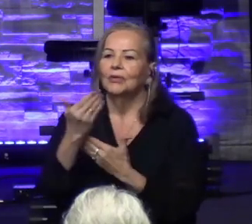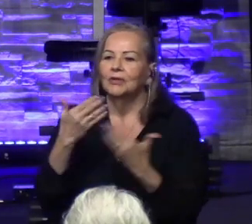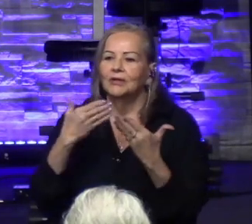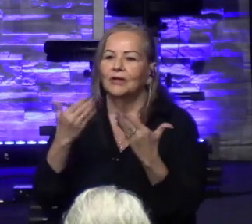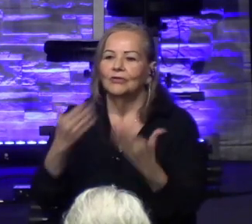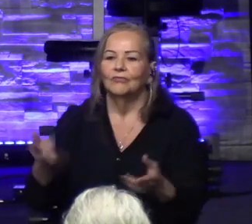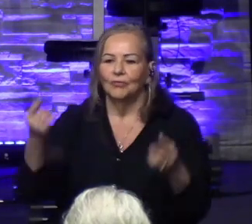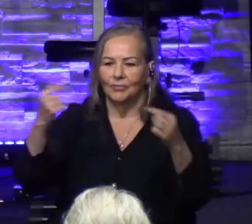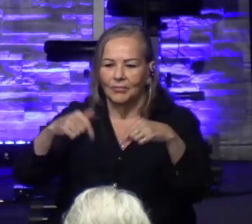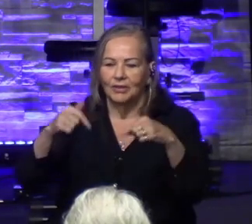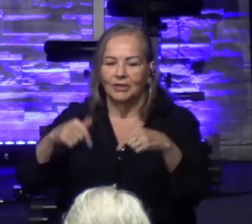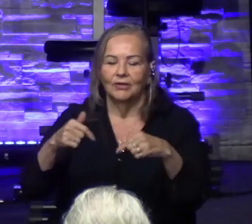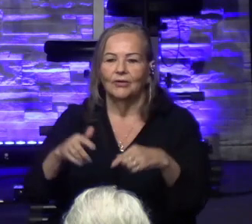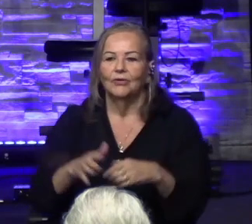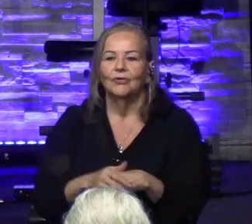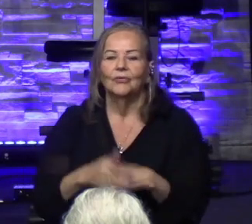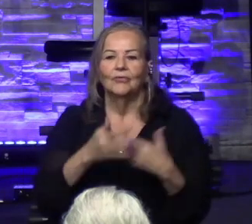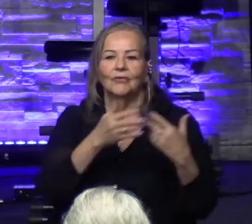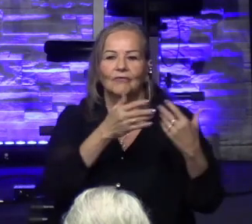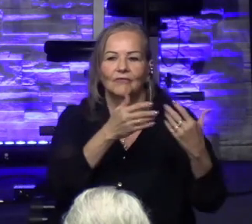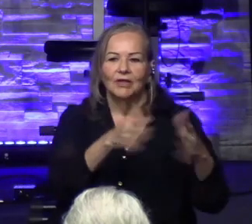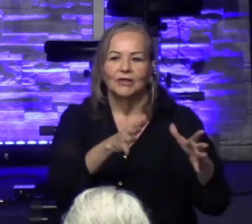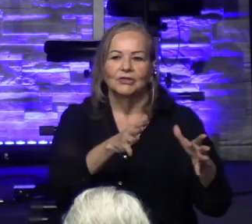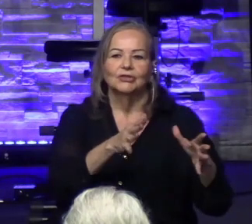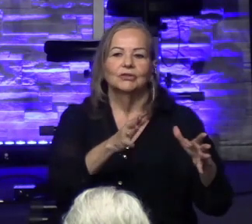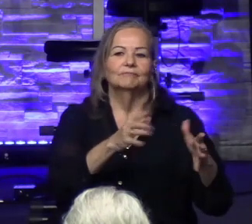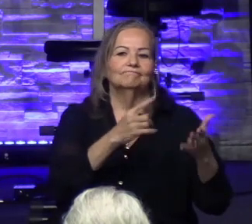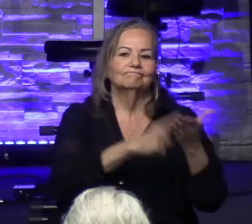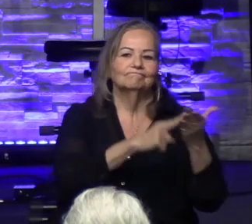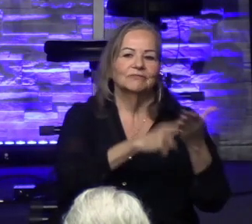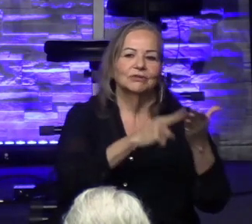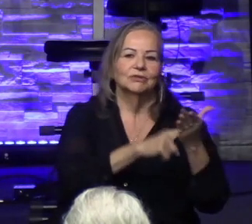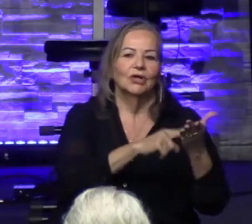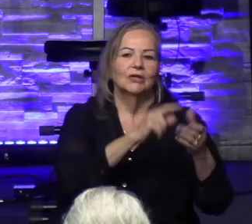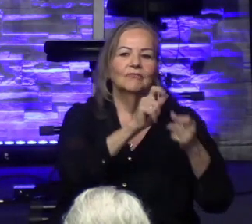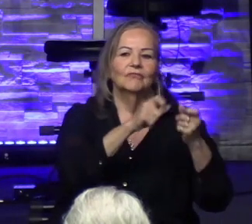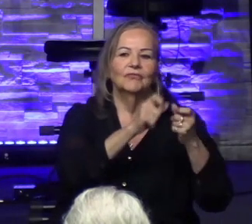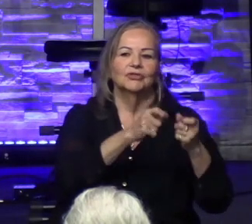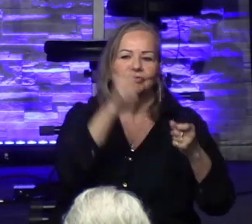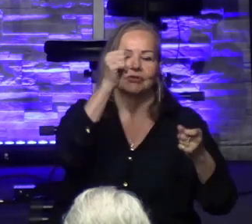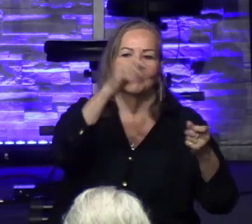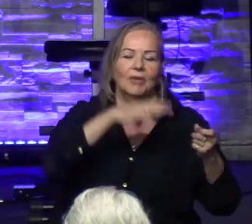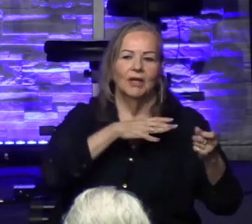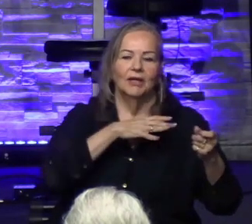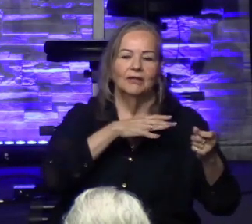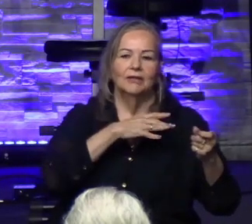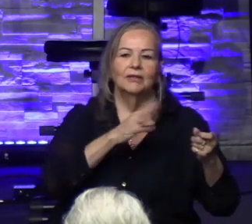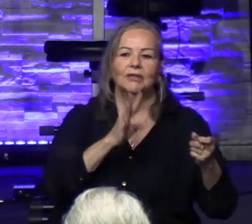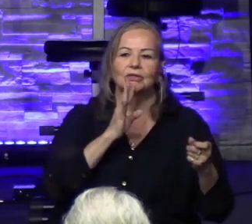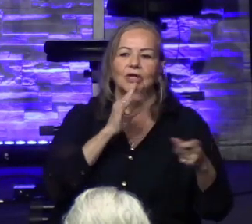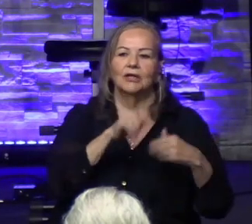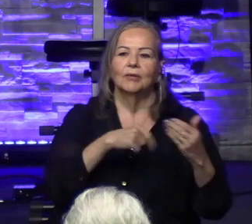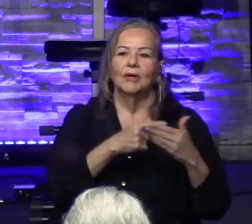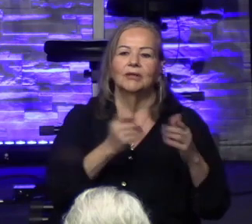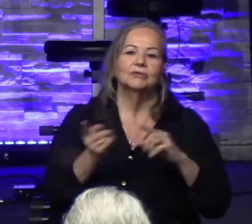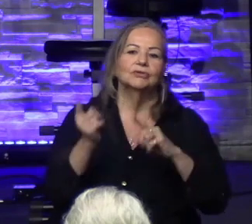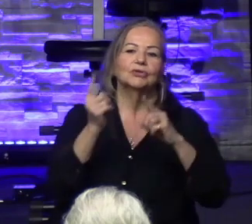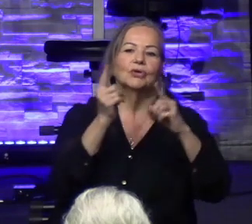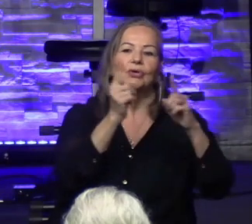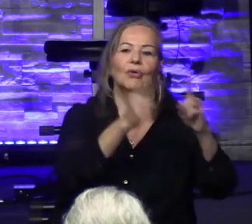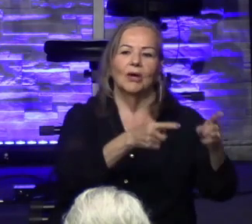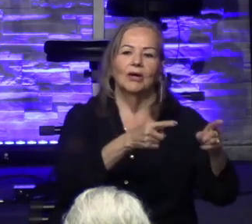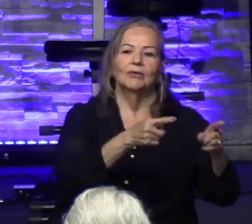a good series on the fishes of men, challenging us to go out and cast our nets and be the fishes of men that God has called us to be.